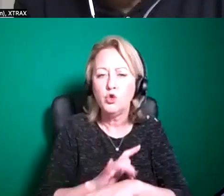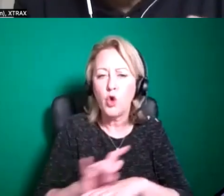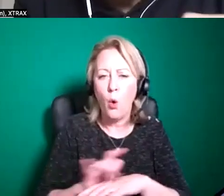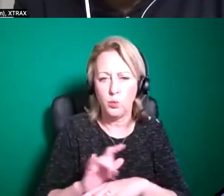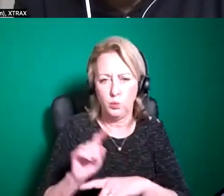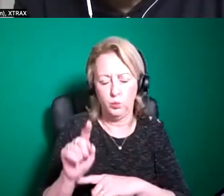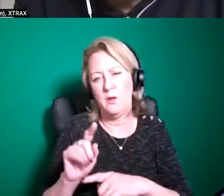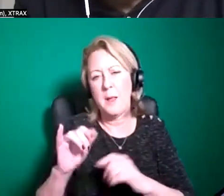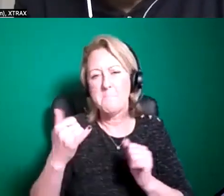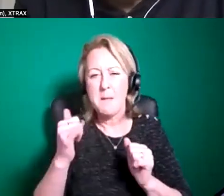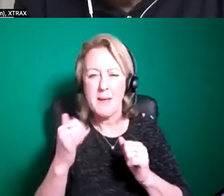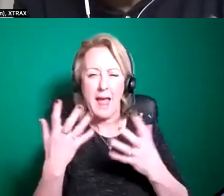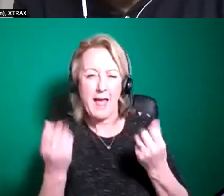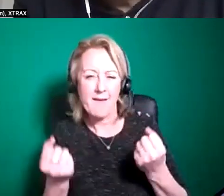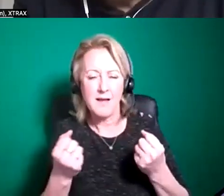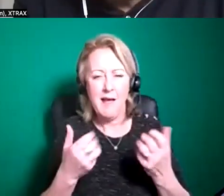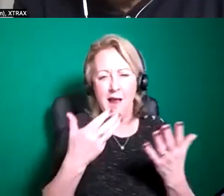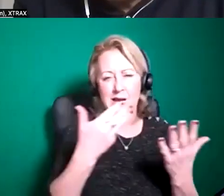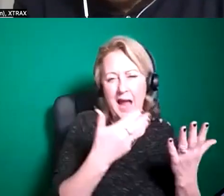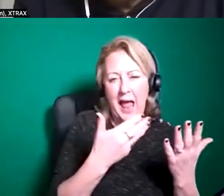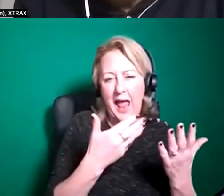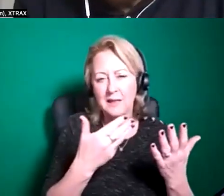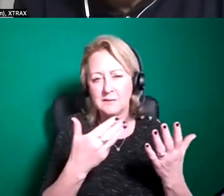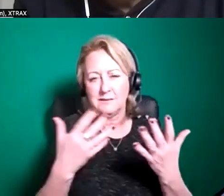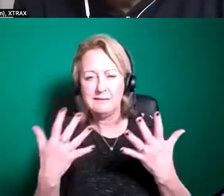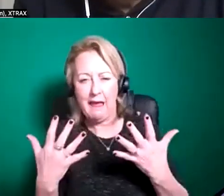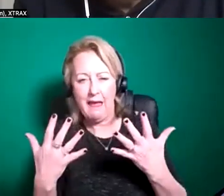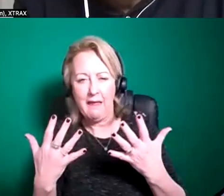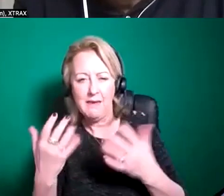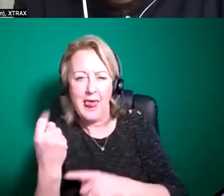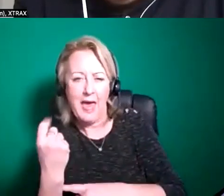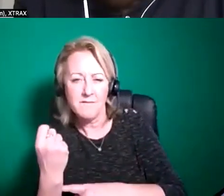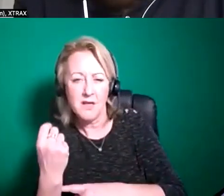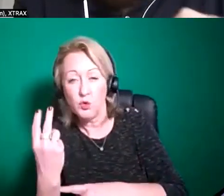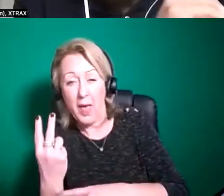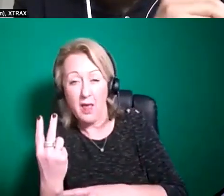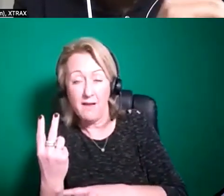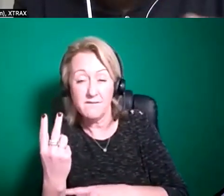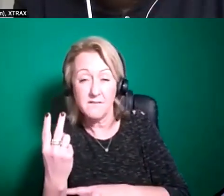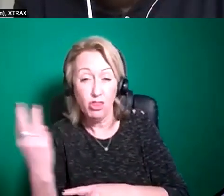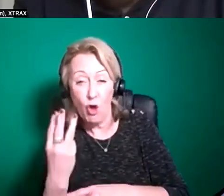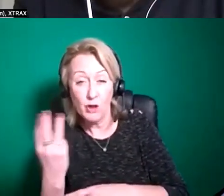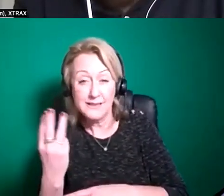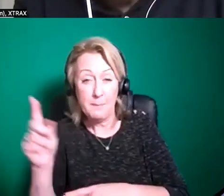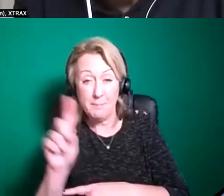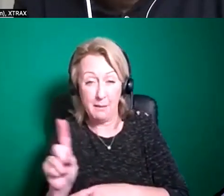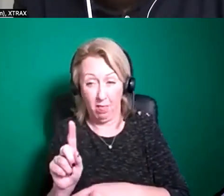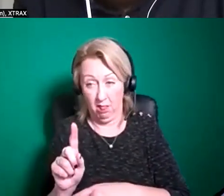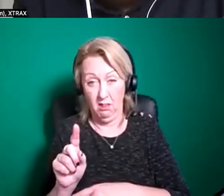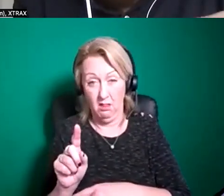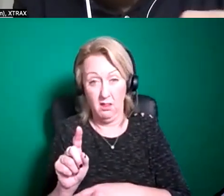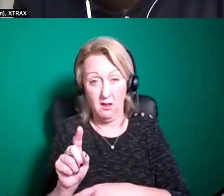have maybe 9 10 11 12 13 people kind of on the road um and i think it's really worthwhile